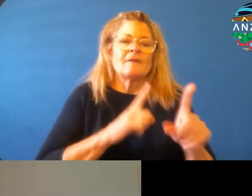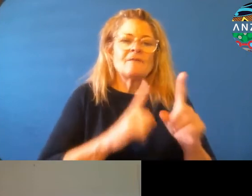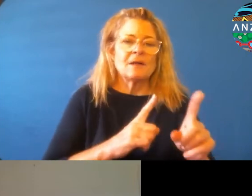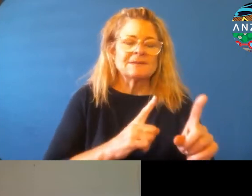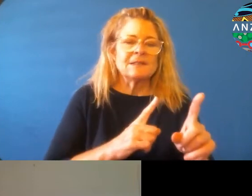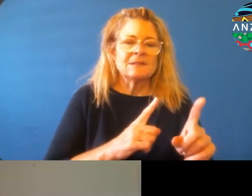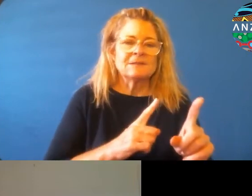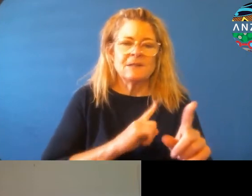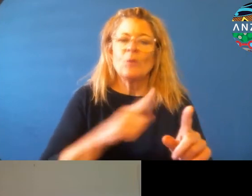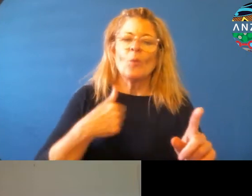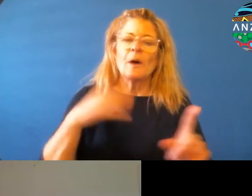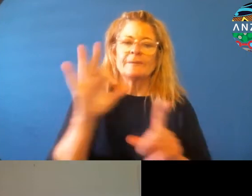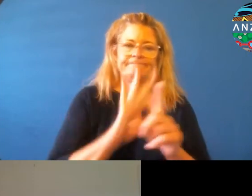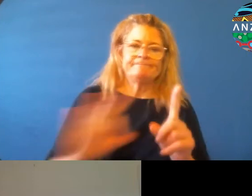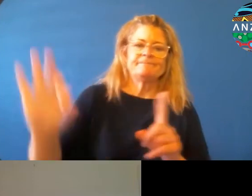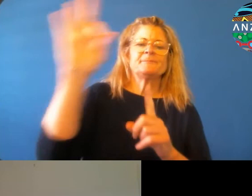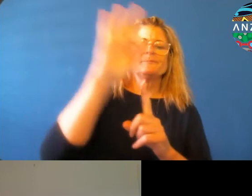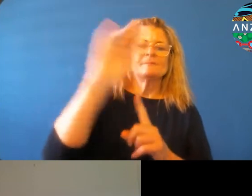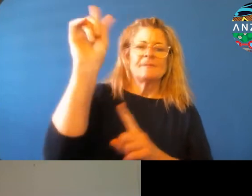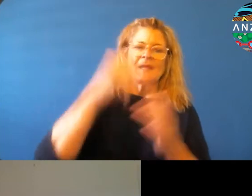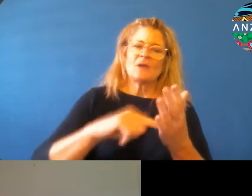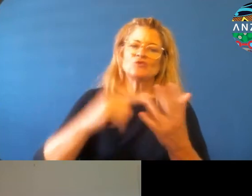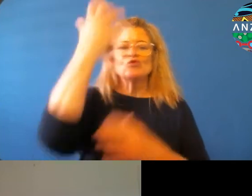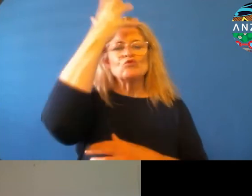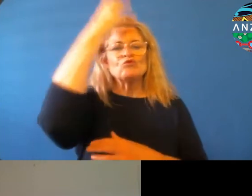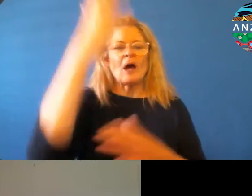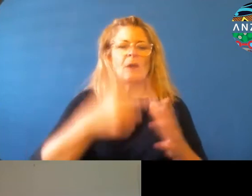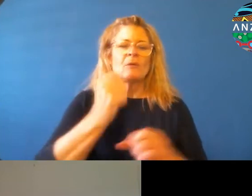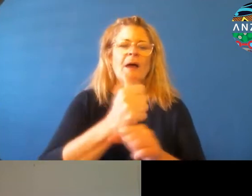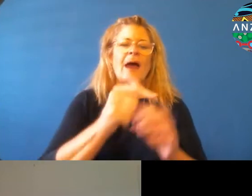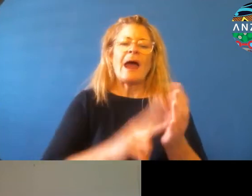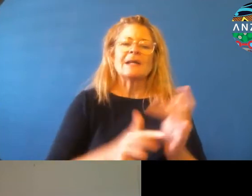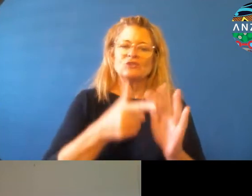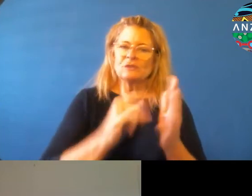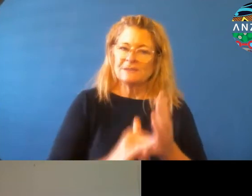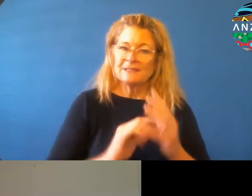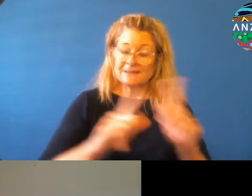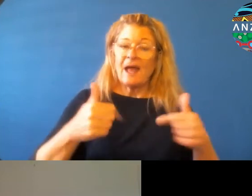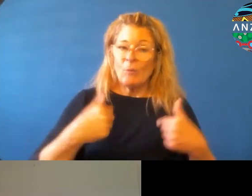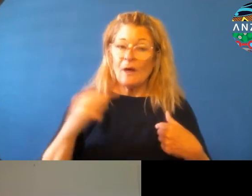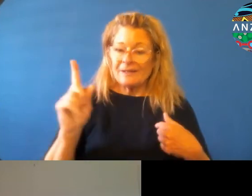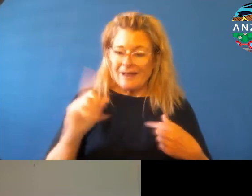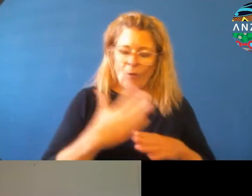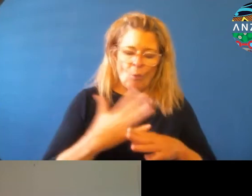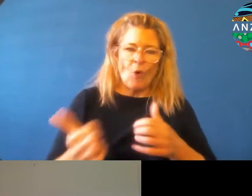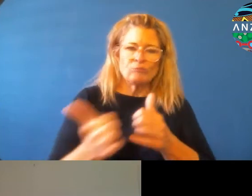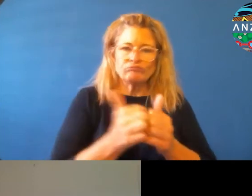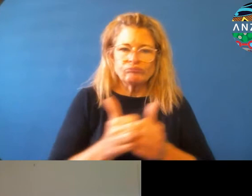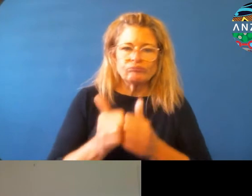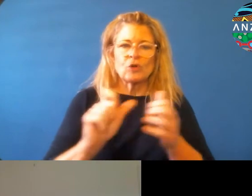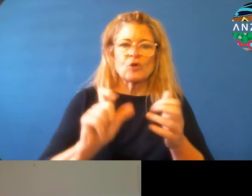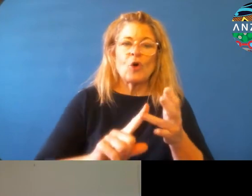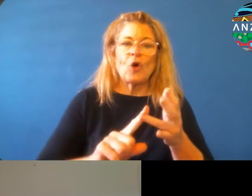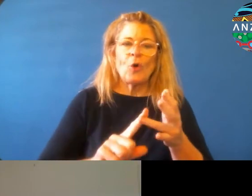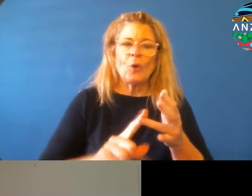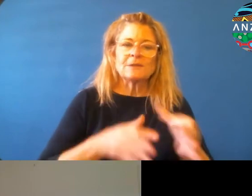uh, agencies. And we have moved into the co-design and co-decide